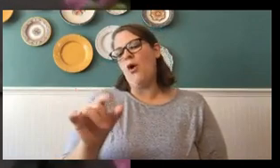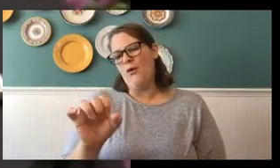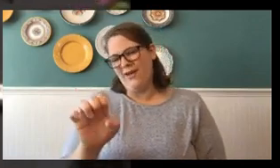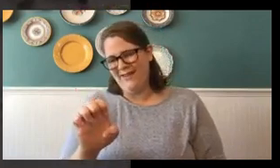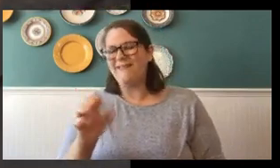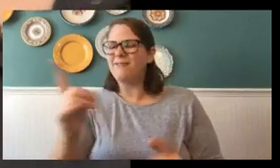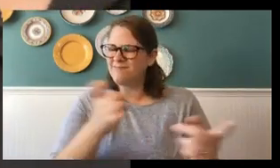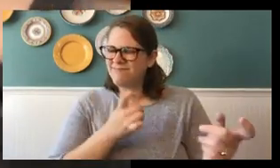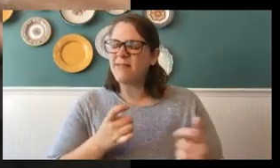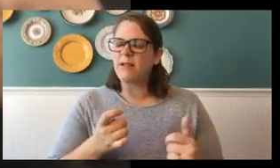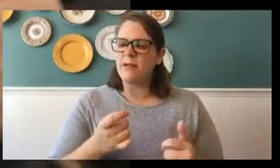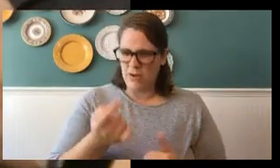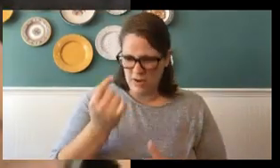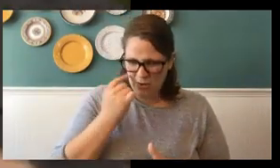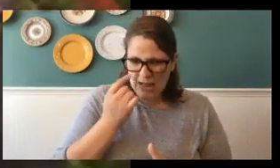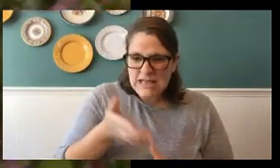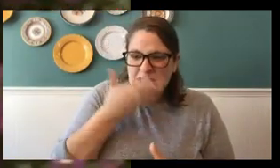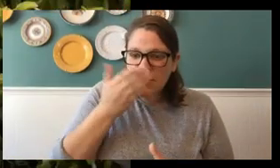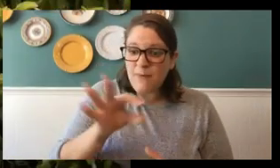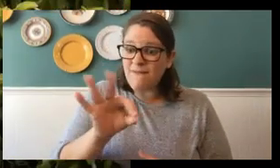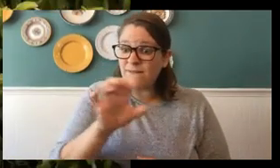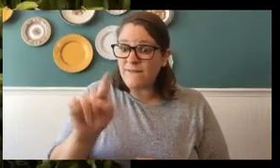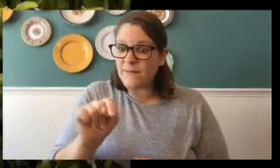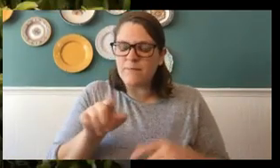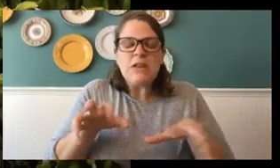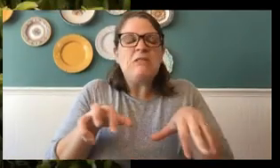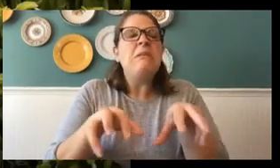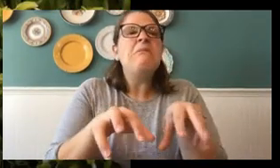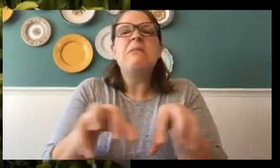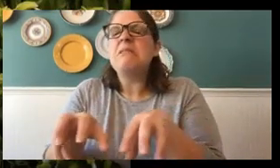around? And do you think they smell with their feet? So, they fly around going,